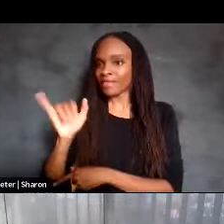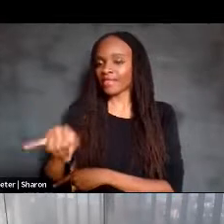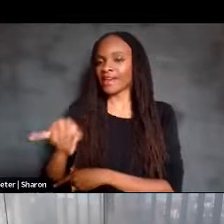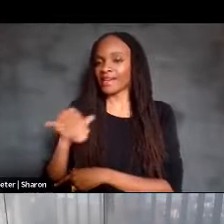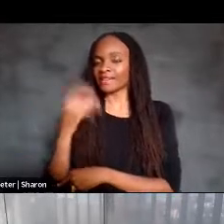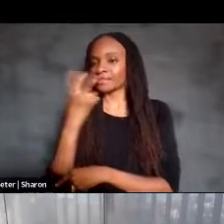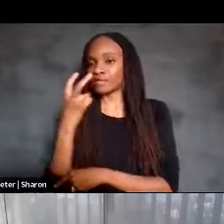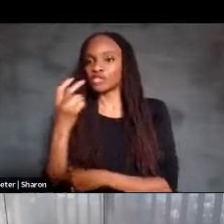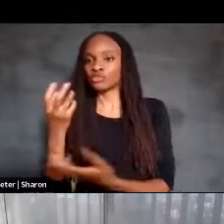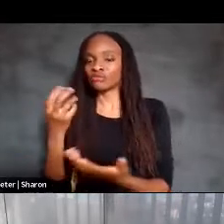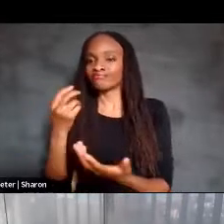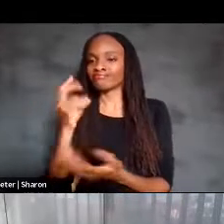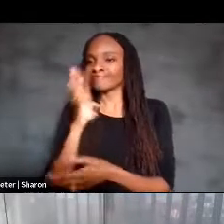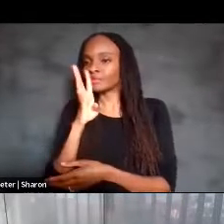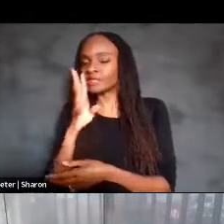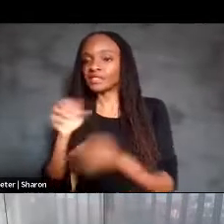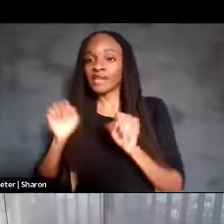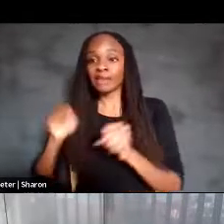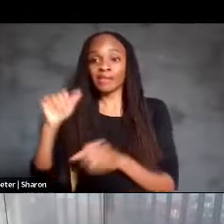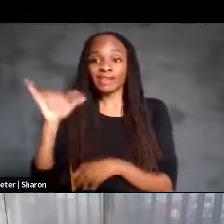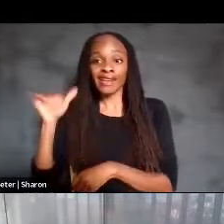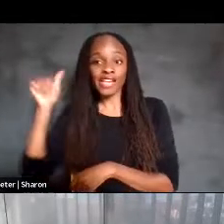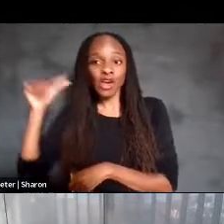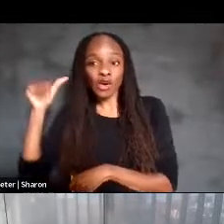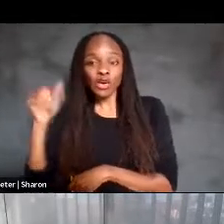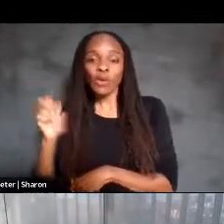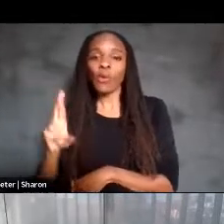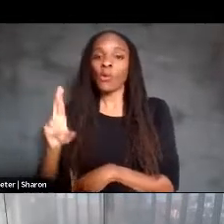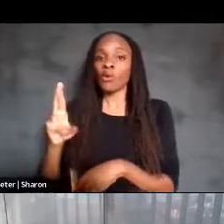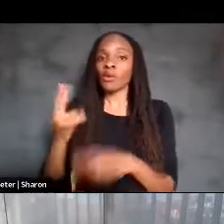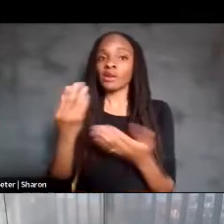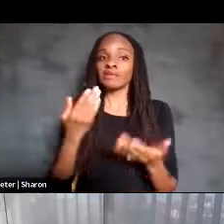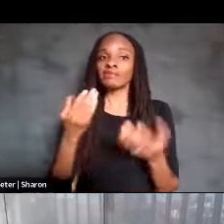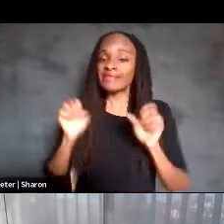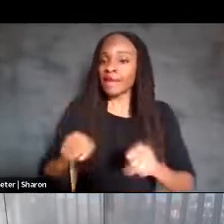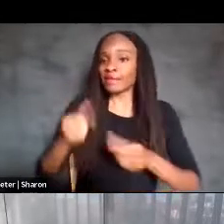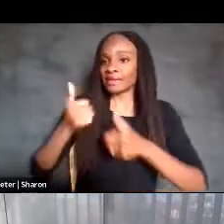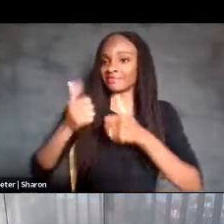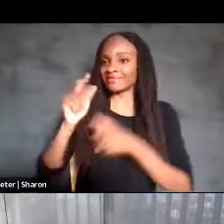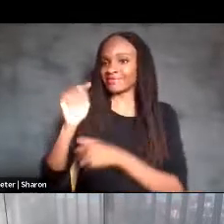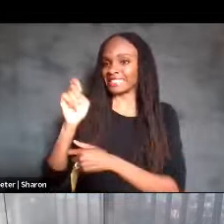sort of file, like I mentioned before, or it could be text on the screen.